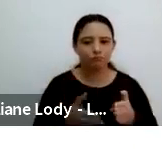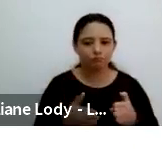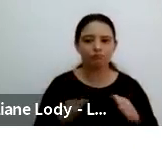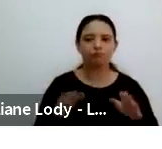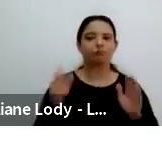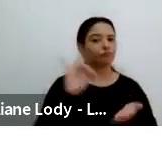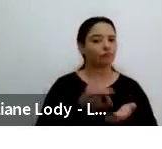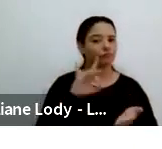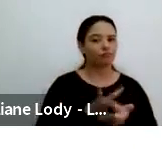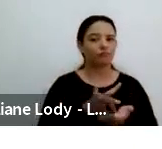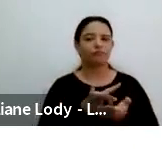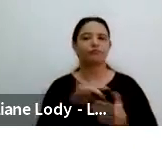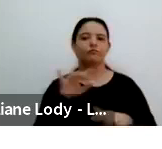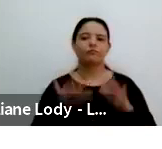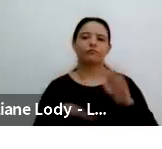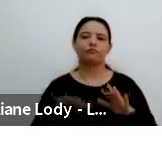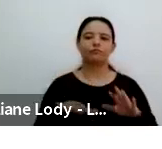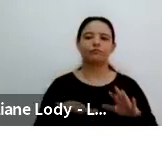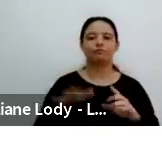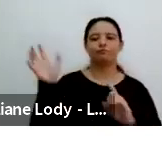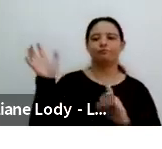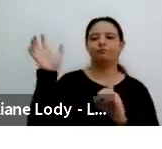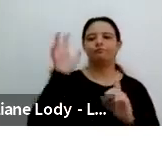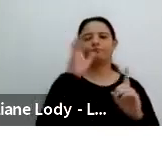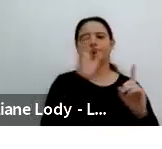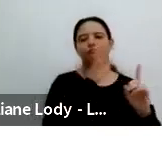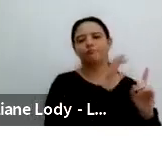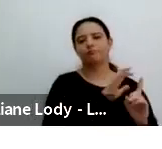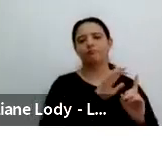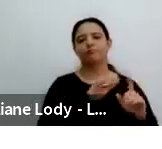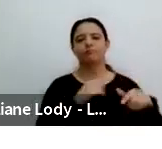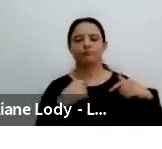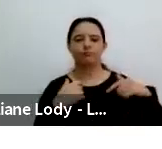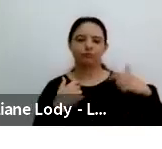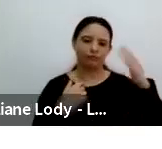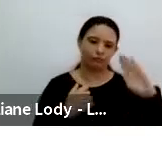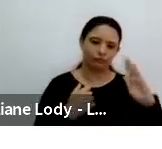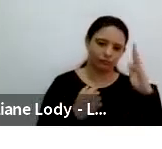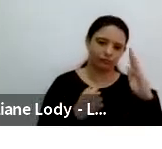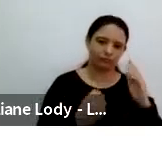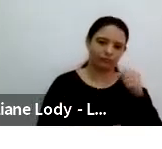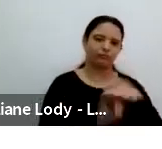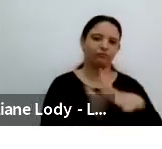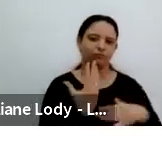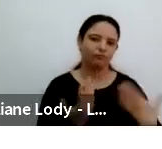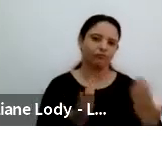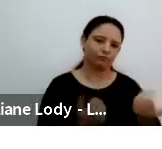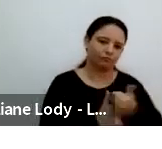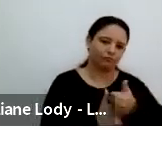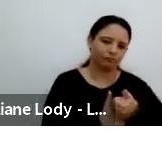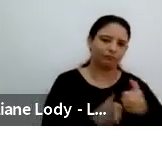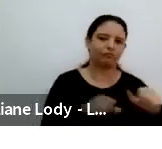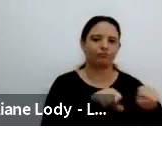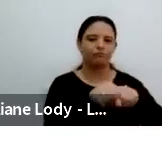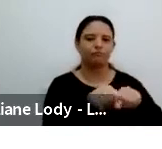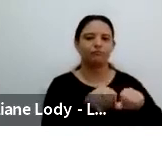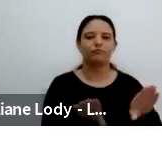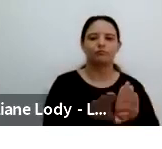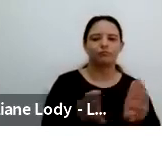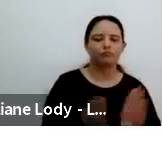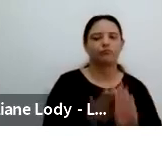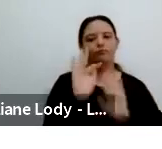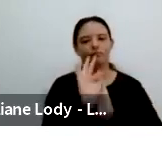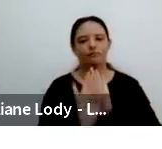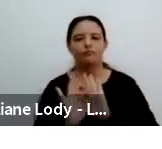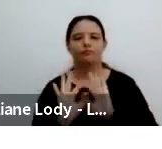dispersed across her life, including childhood encounters with various popular science texts and artifacts. Her home experiences with